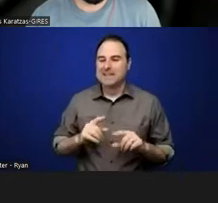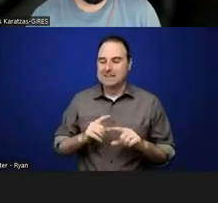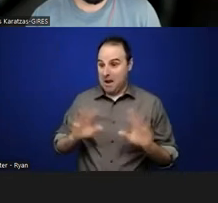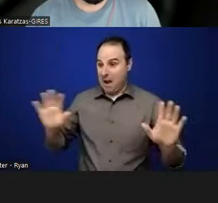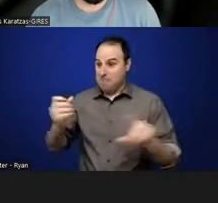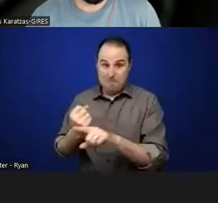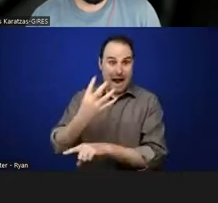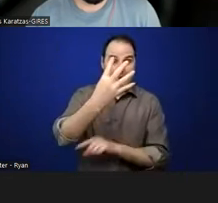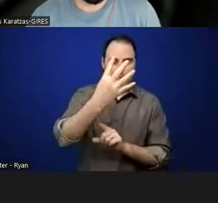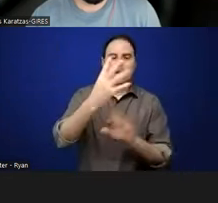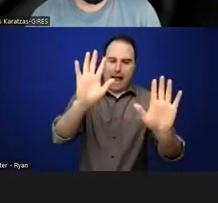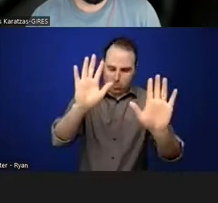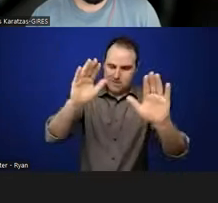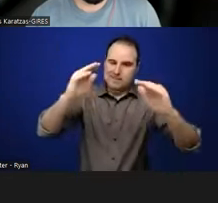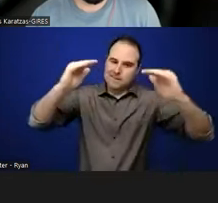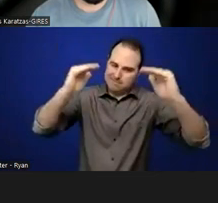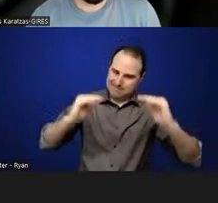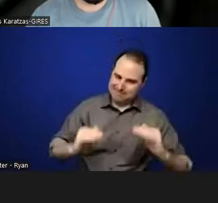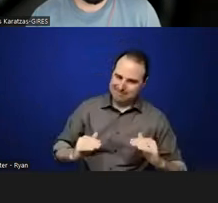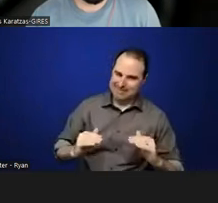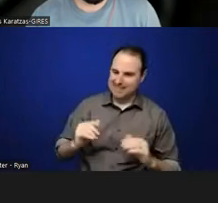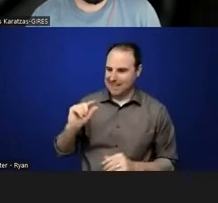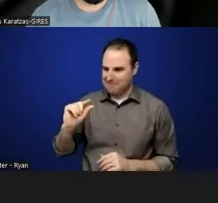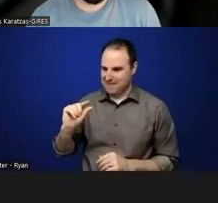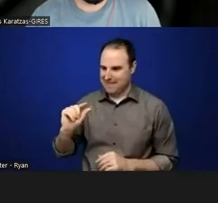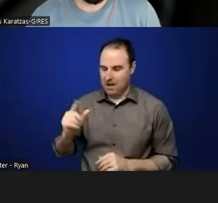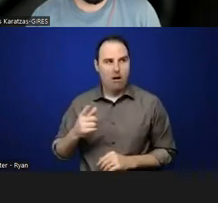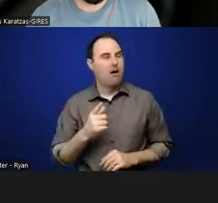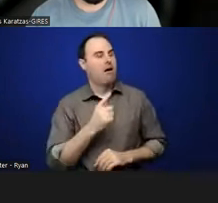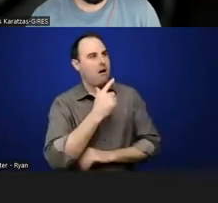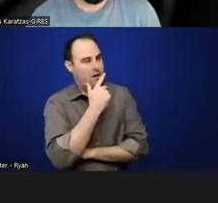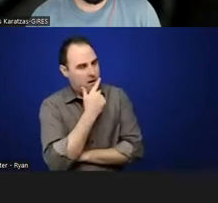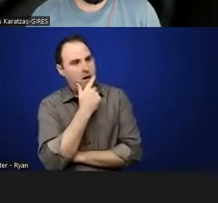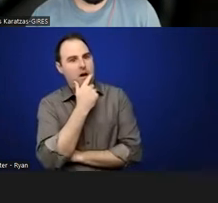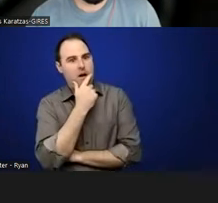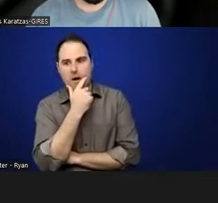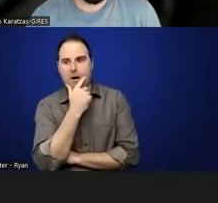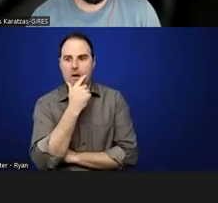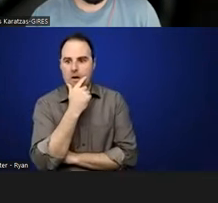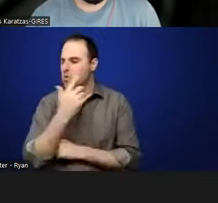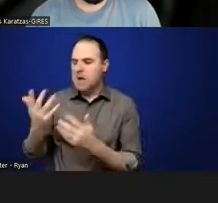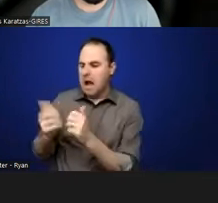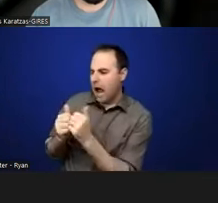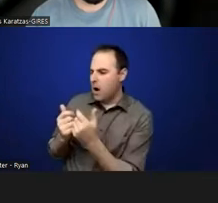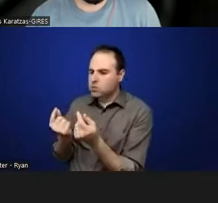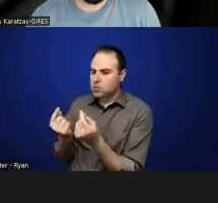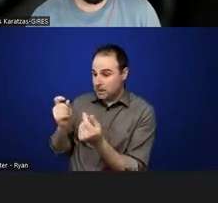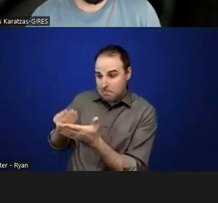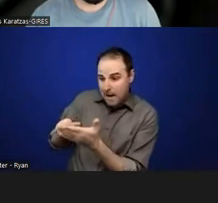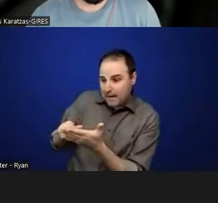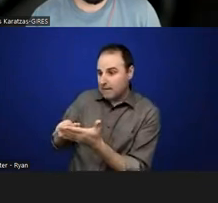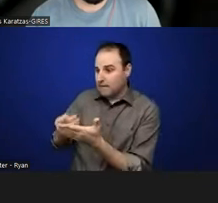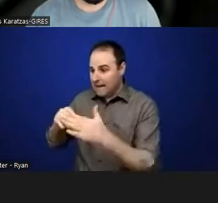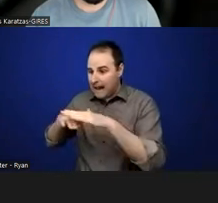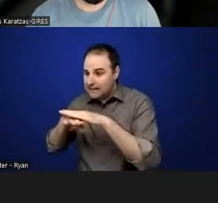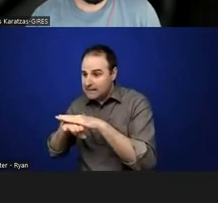oh, that could be incredible. And then you're like, okay, what are the resources we need potentially to be able to do that? Do we need to raise money? Do we need access? Do we need this? And